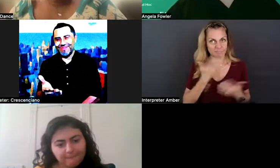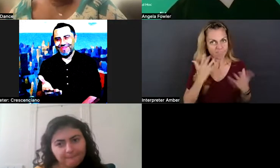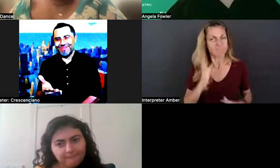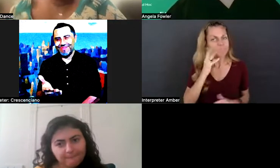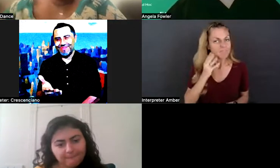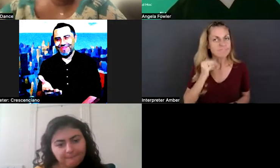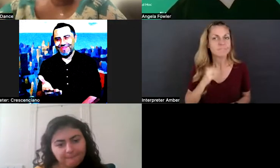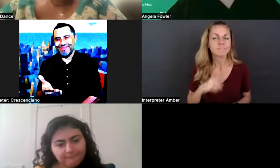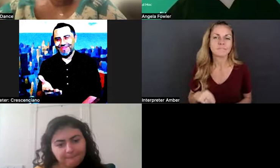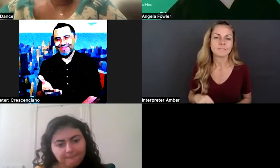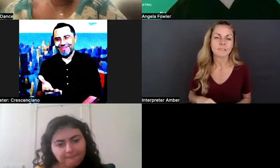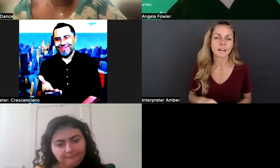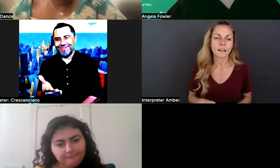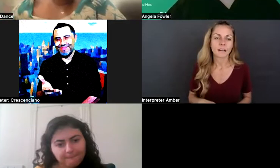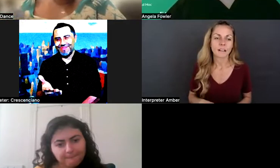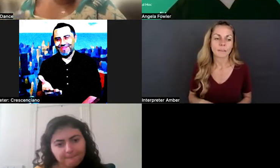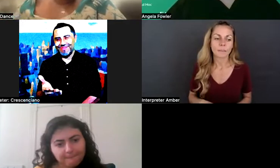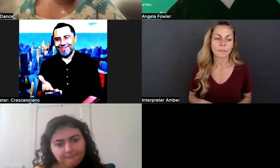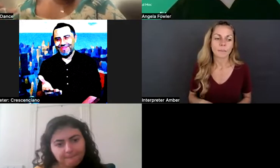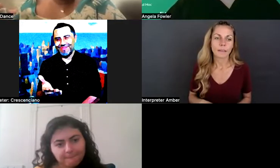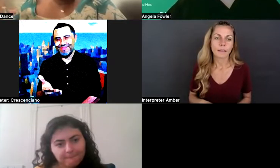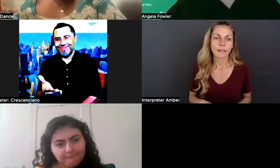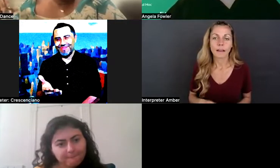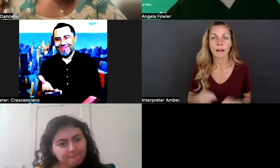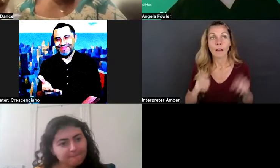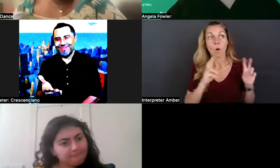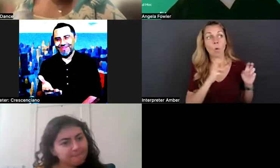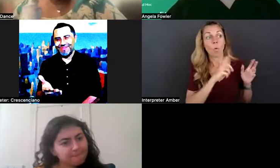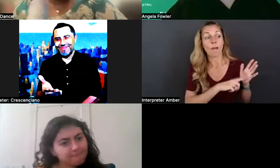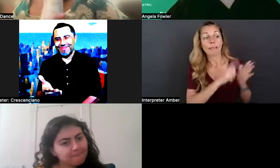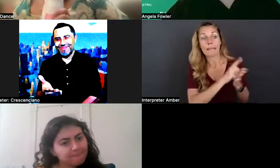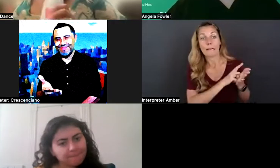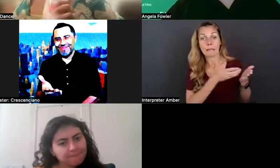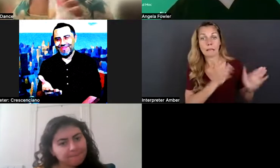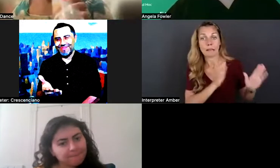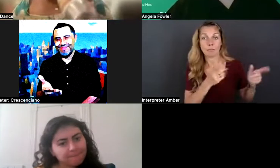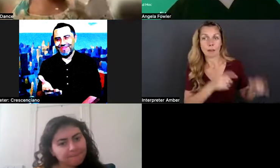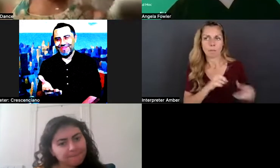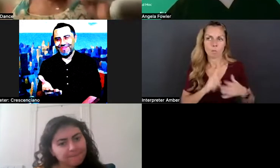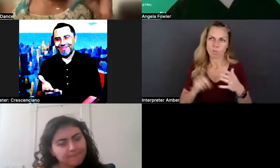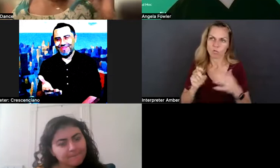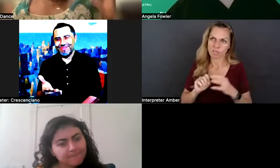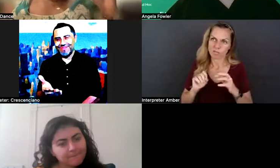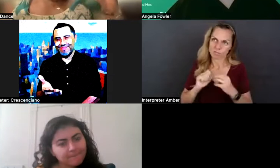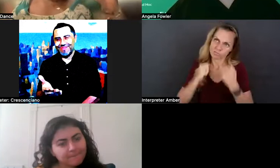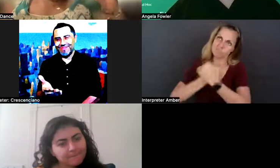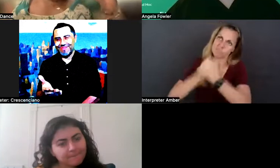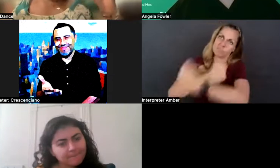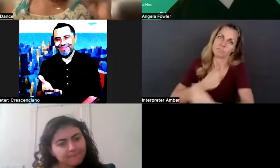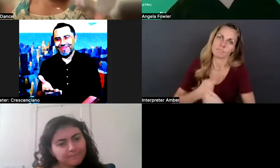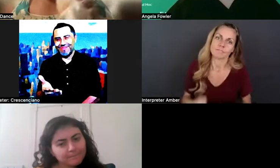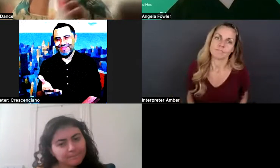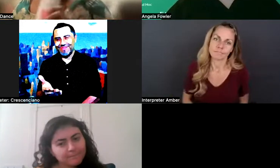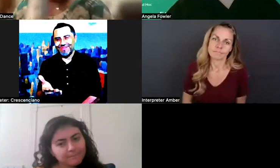there's what can legally happen. And there's what you're gonna have to push for it because it wasn't supposed to happen a certain way. And it did, right.